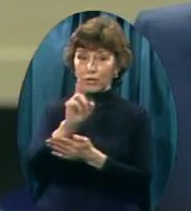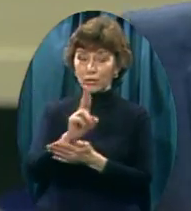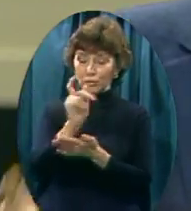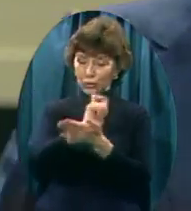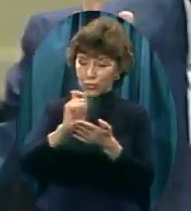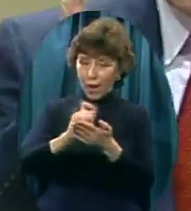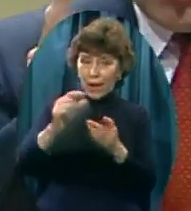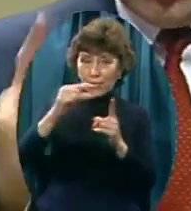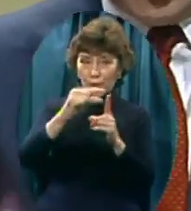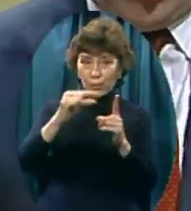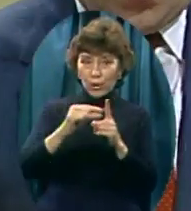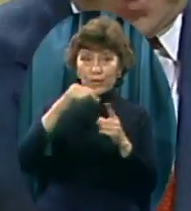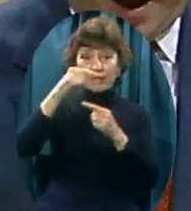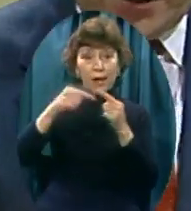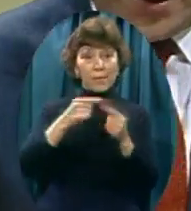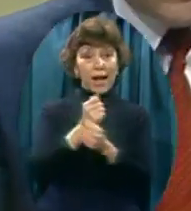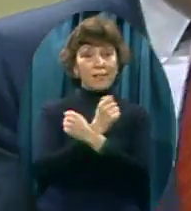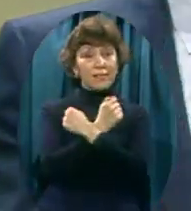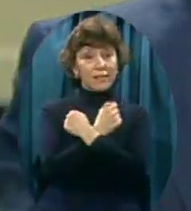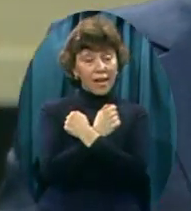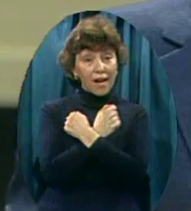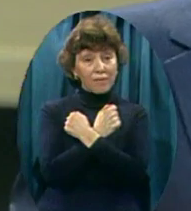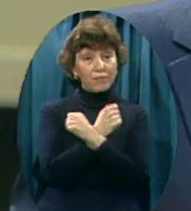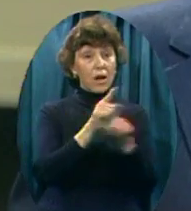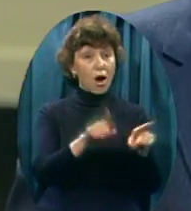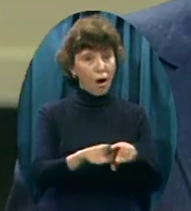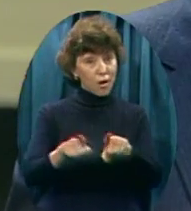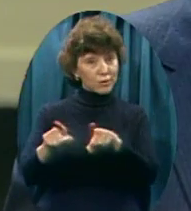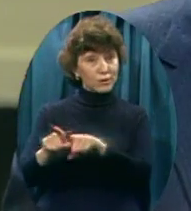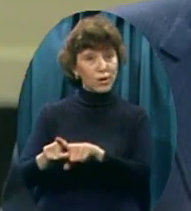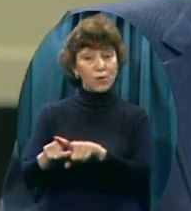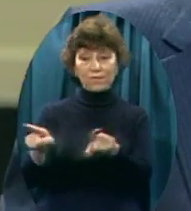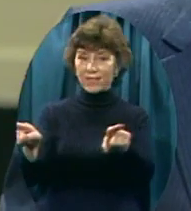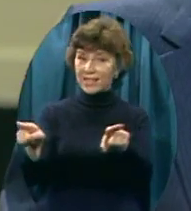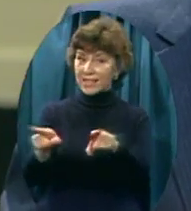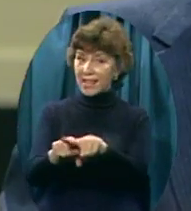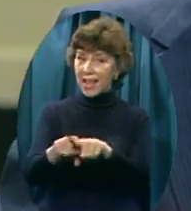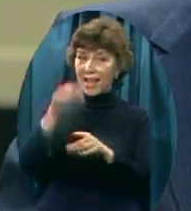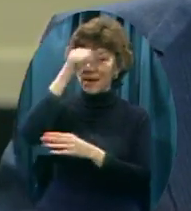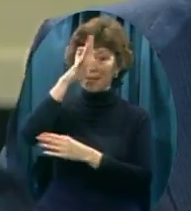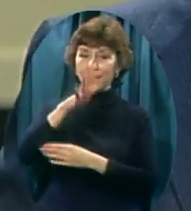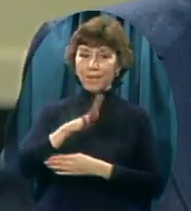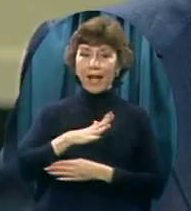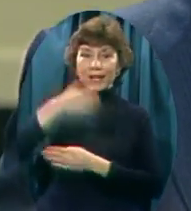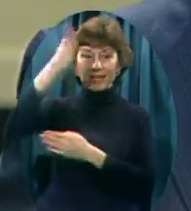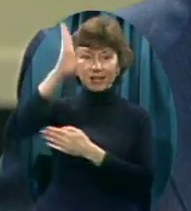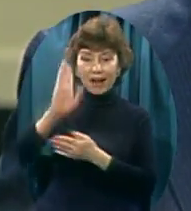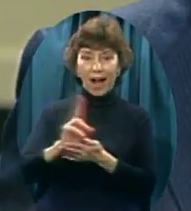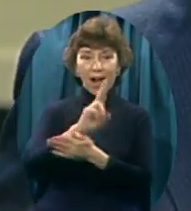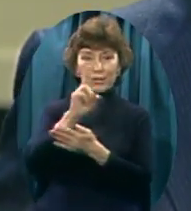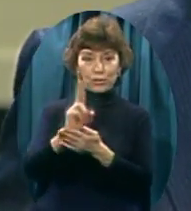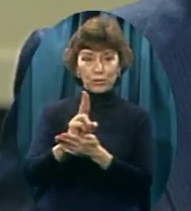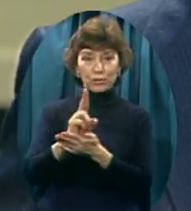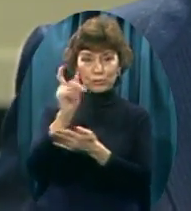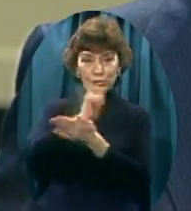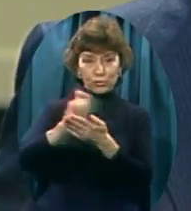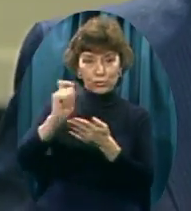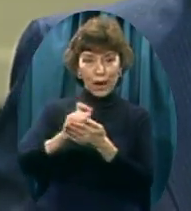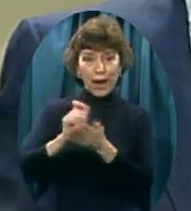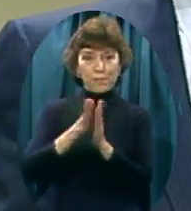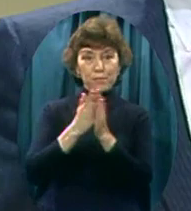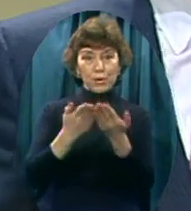He is also The man That God used To write The theological treatise We call The book of Romans